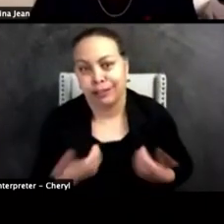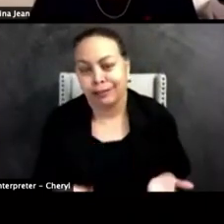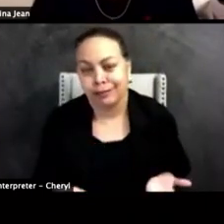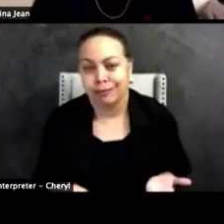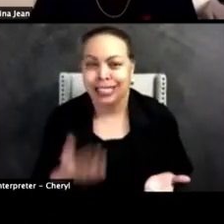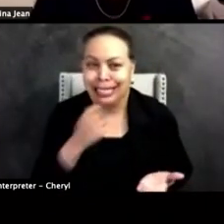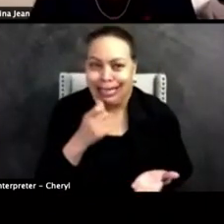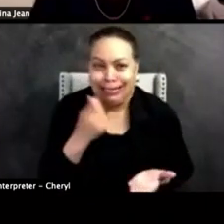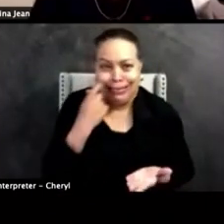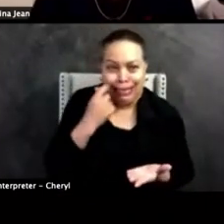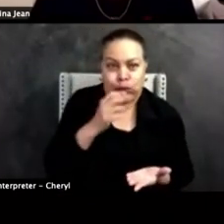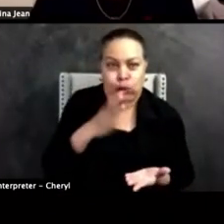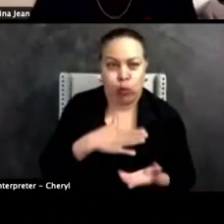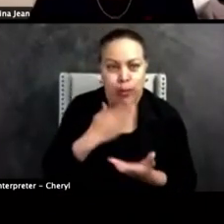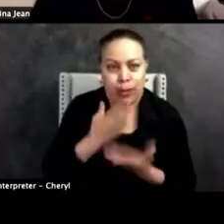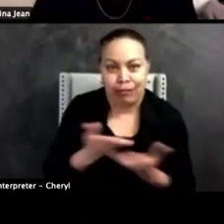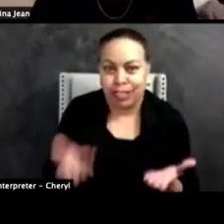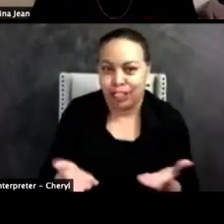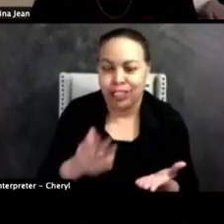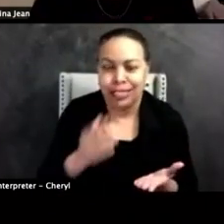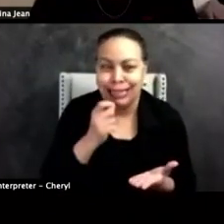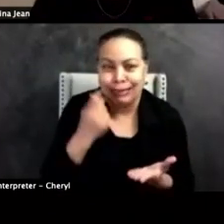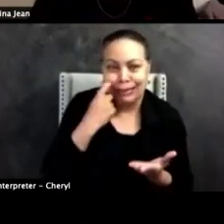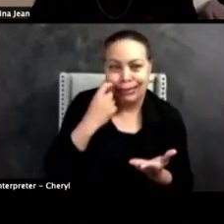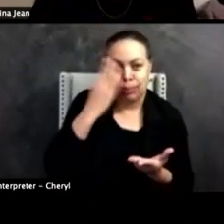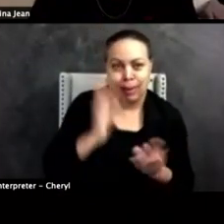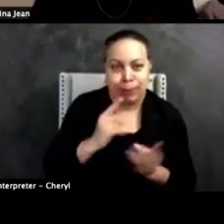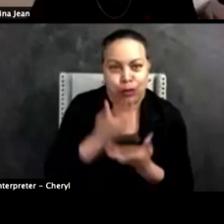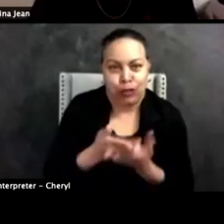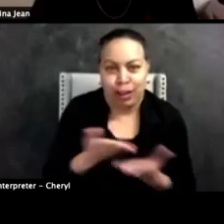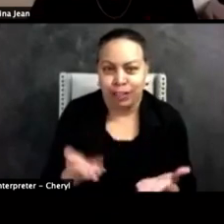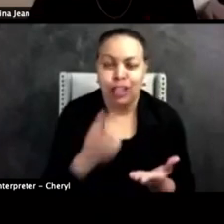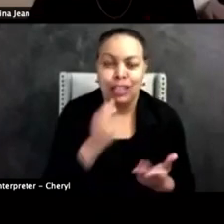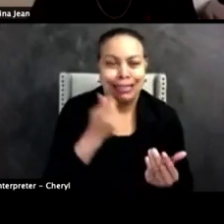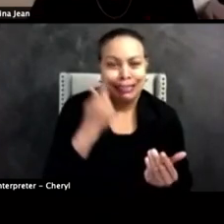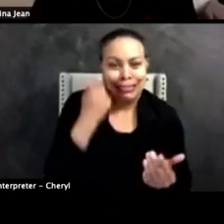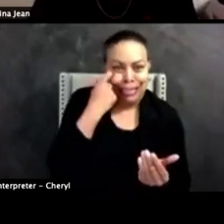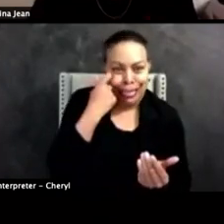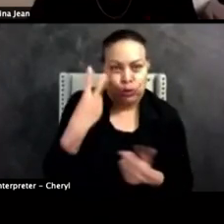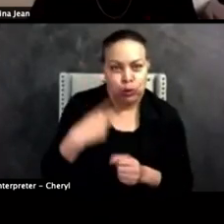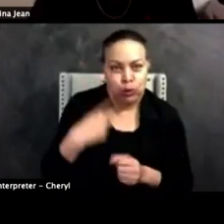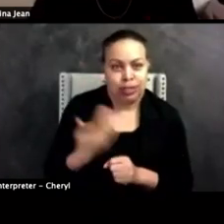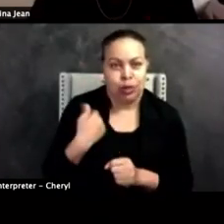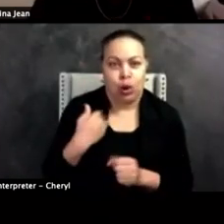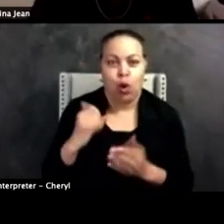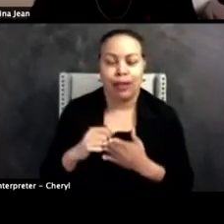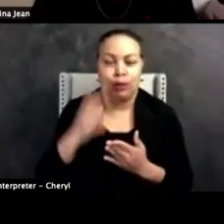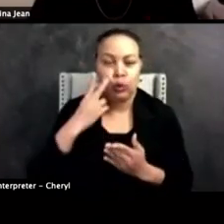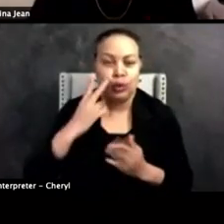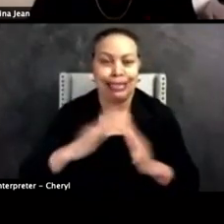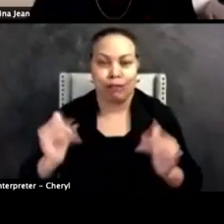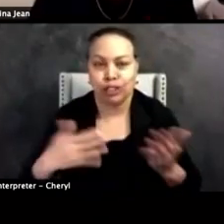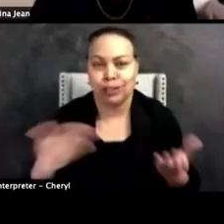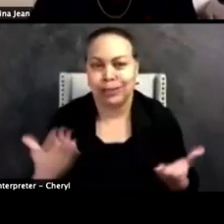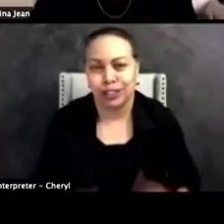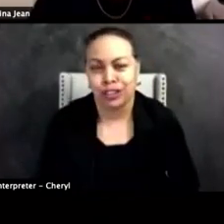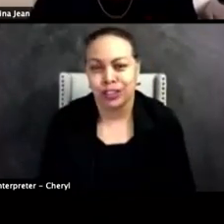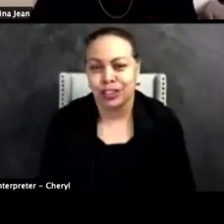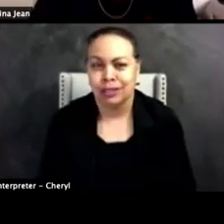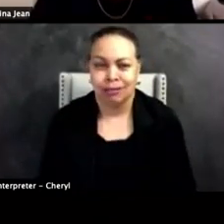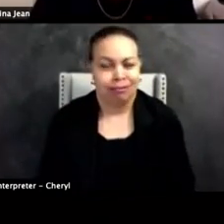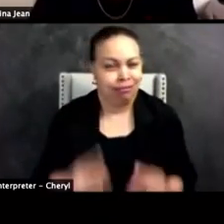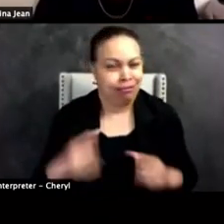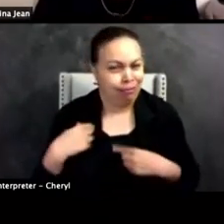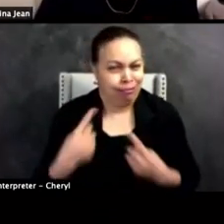two years ago that women arrived in Arlington. wasn't two years ago that now all of sudden, you know, we, you see diversity within Arlington, right? It's, been